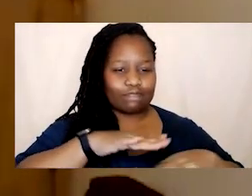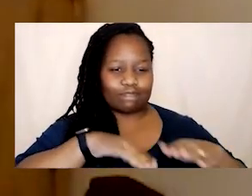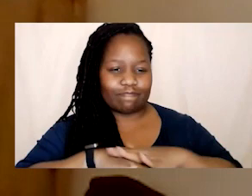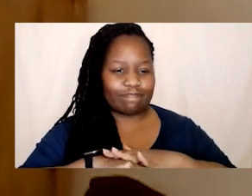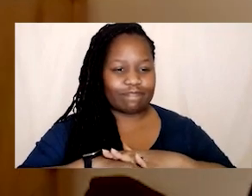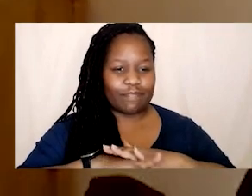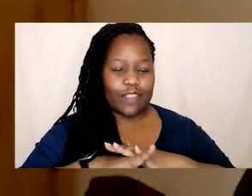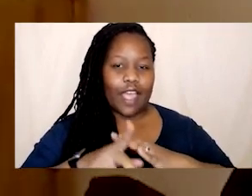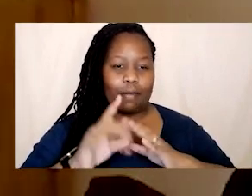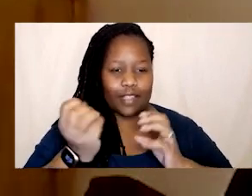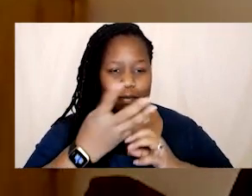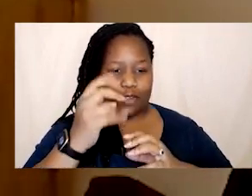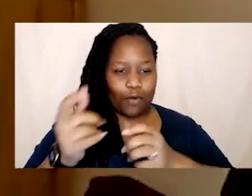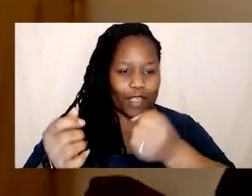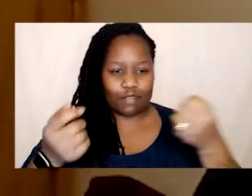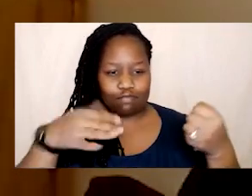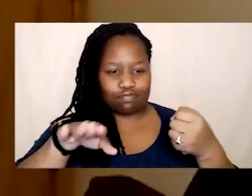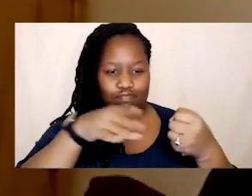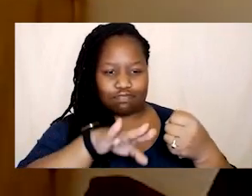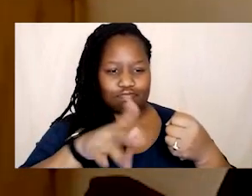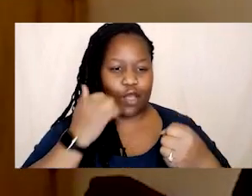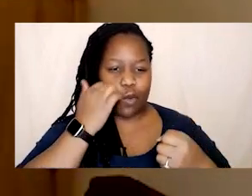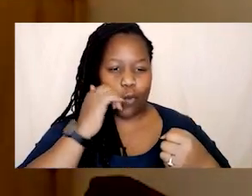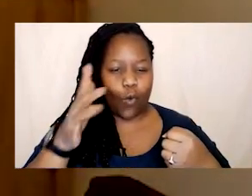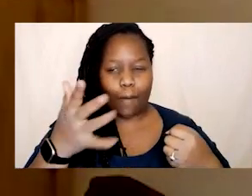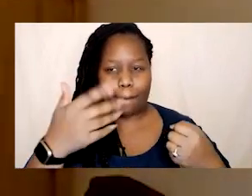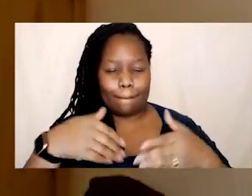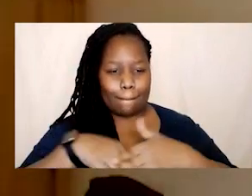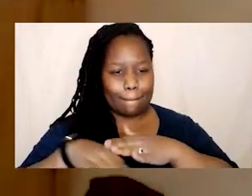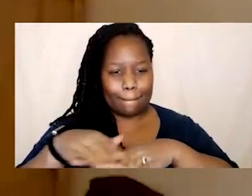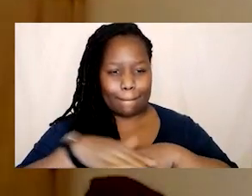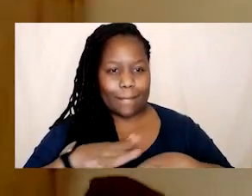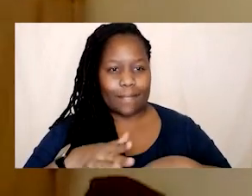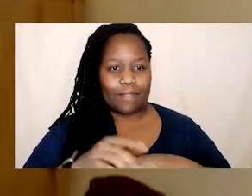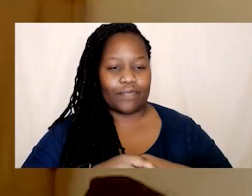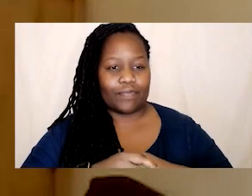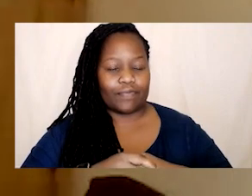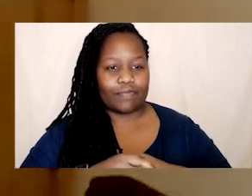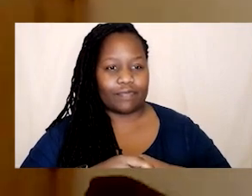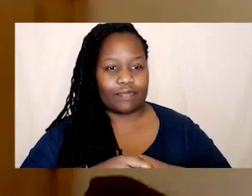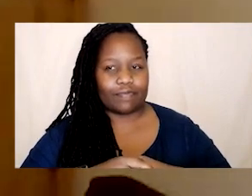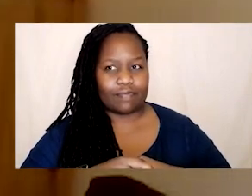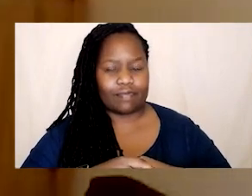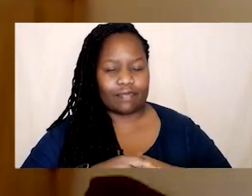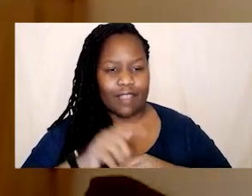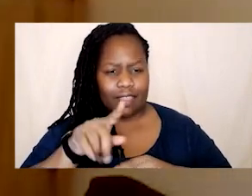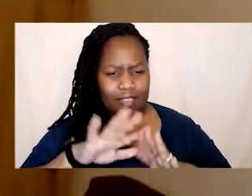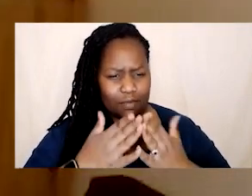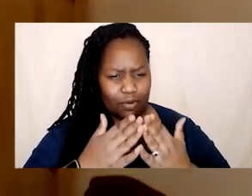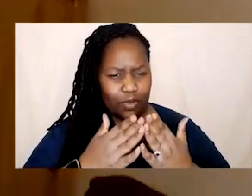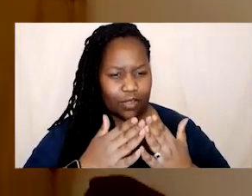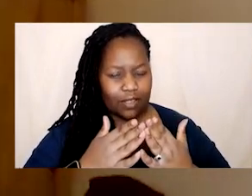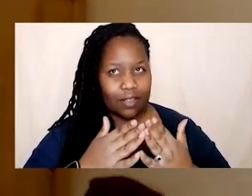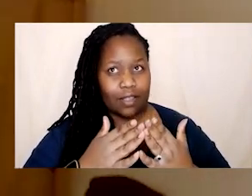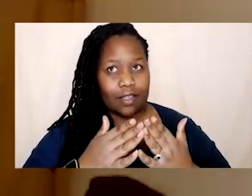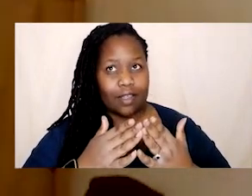and i've recently taken up aerial hoop like i like i read this book pleasure activism and like before